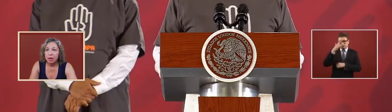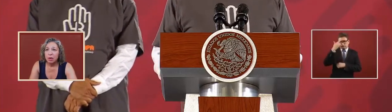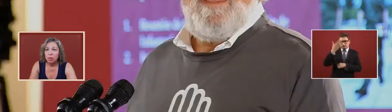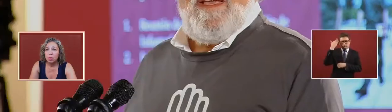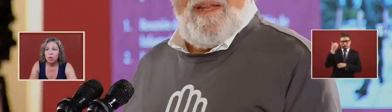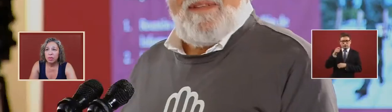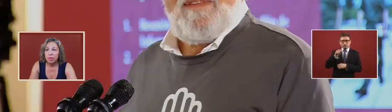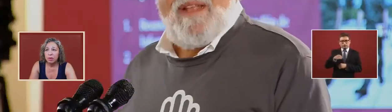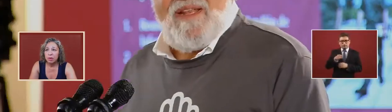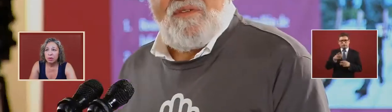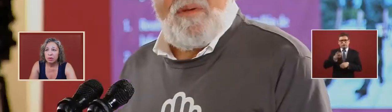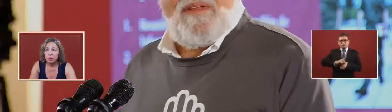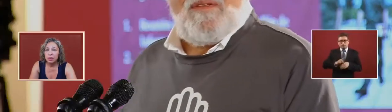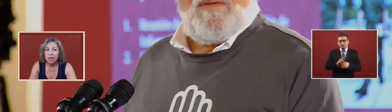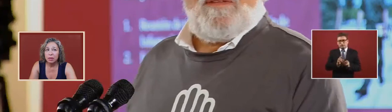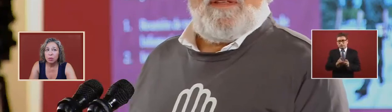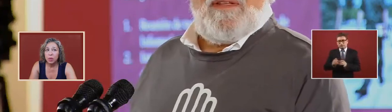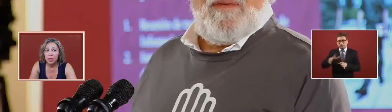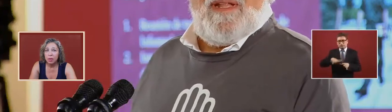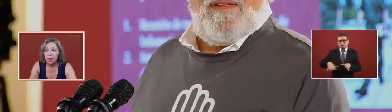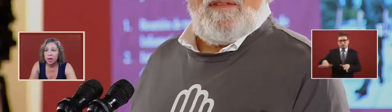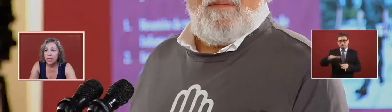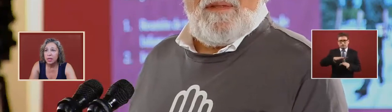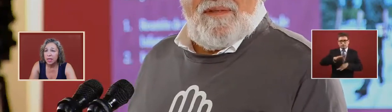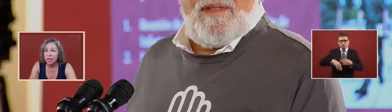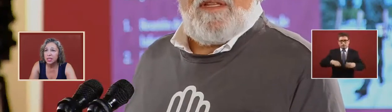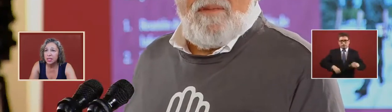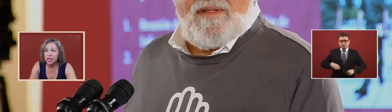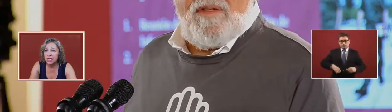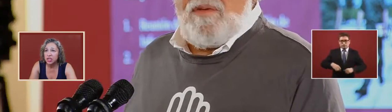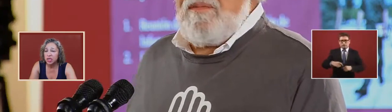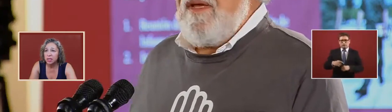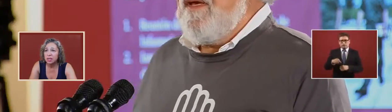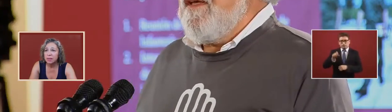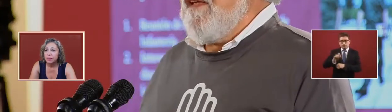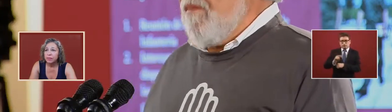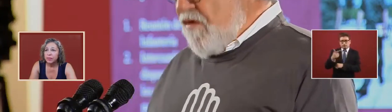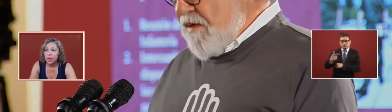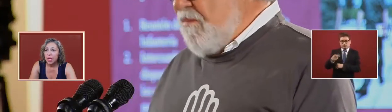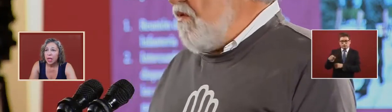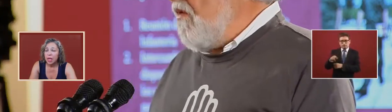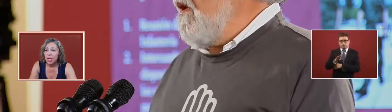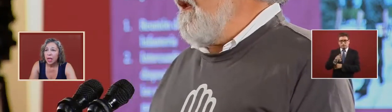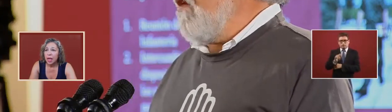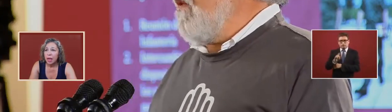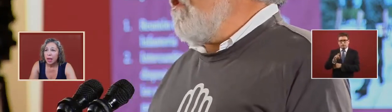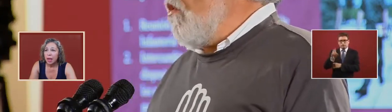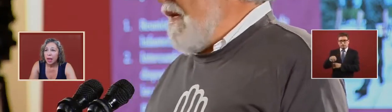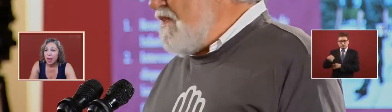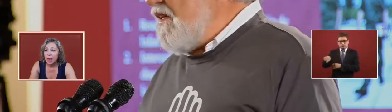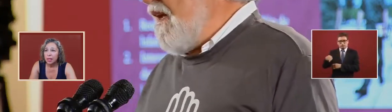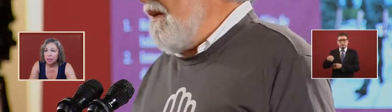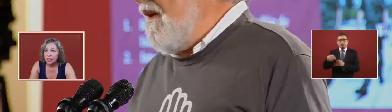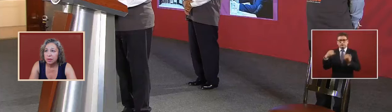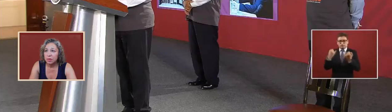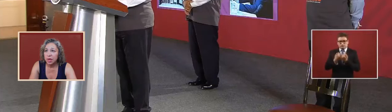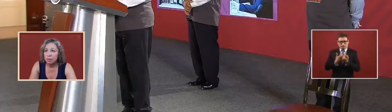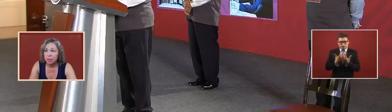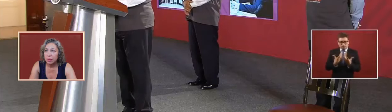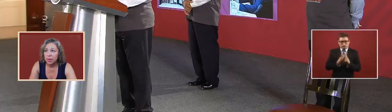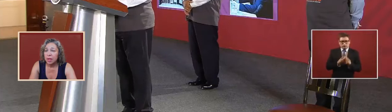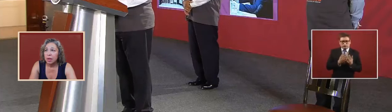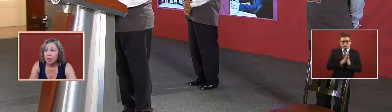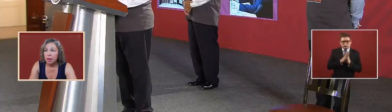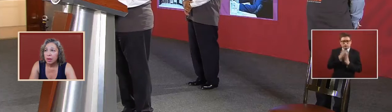were that when they were in the installations and at the same